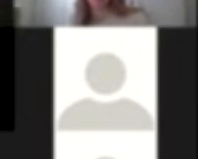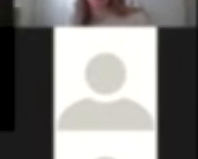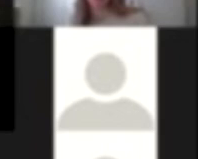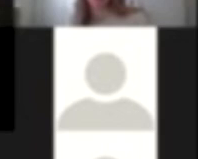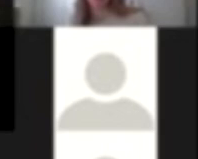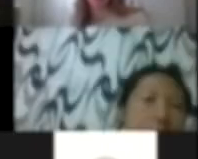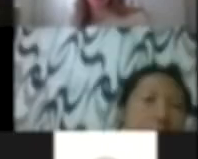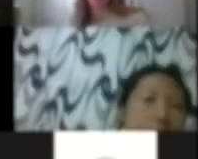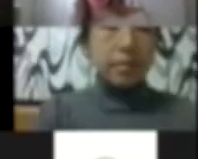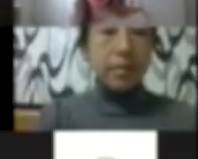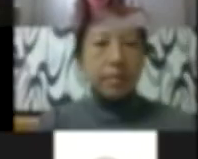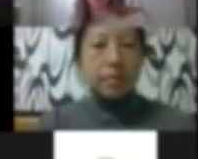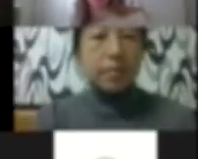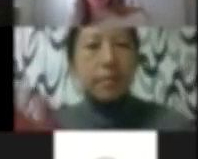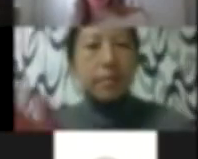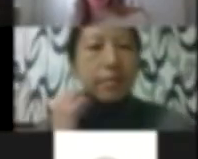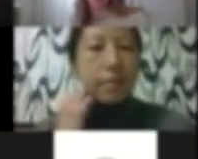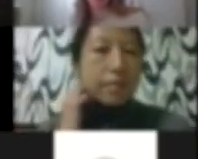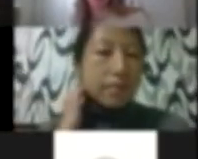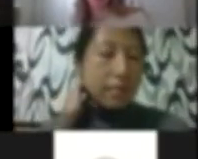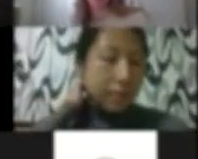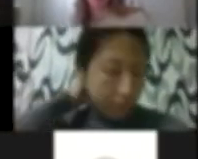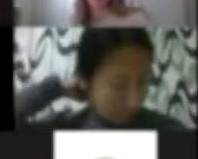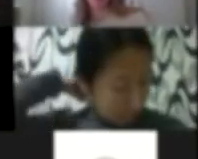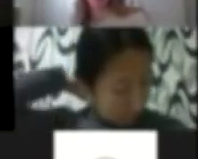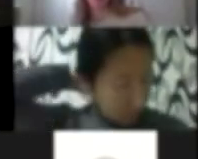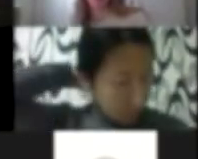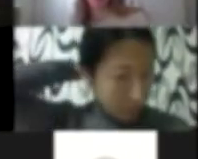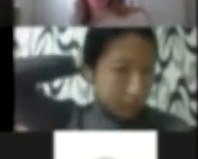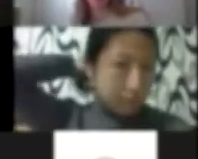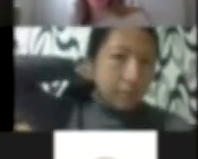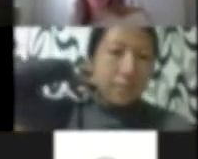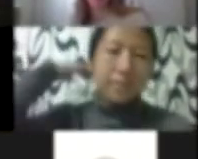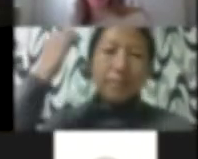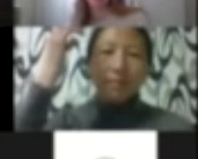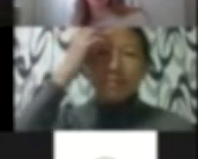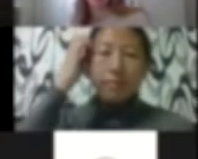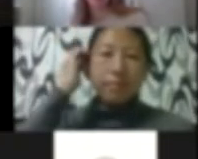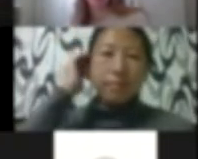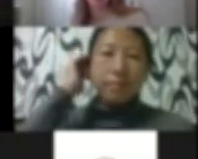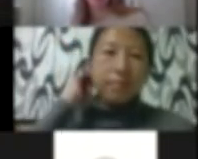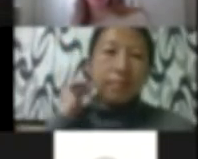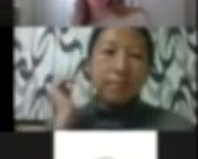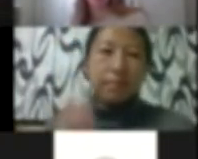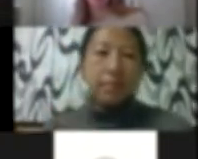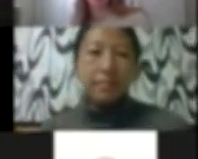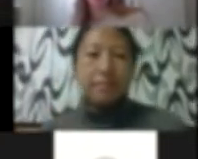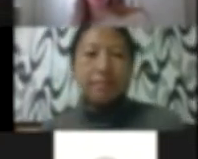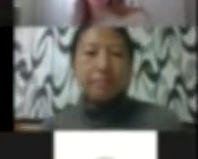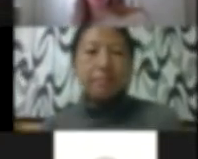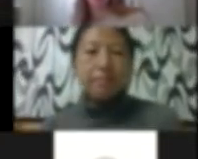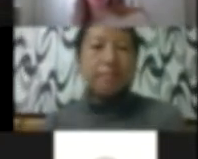So, okay, thank you everyone for turning on your cameras. This is nice.